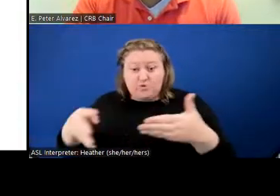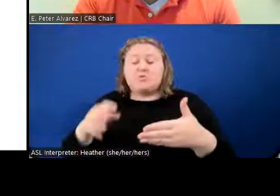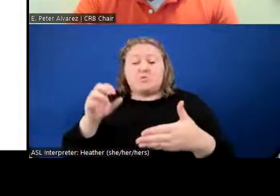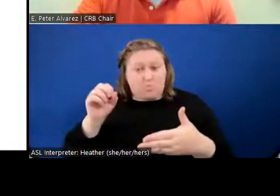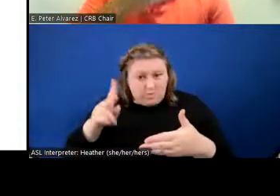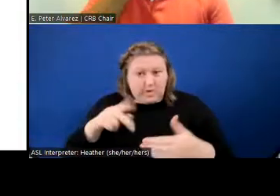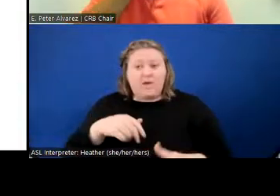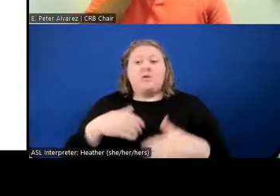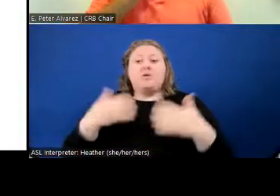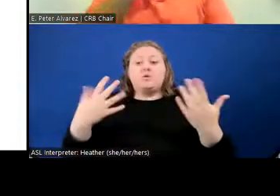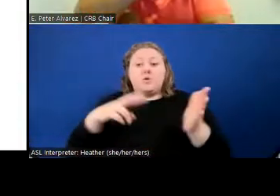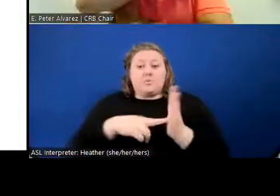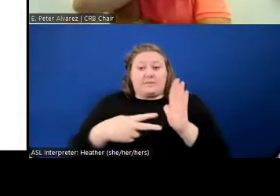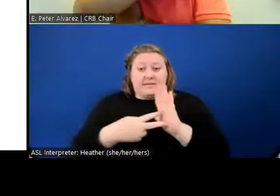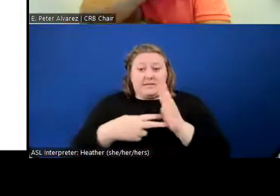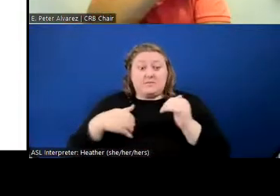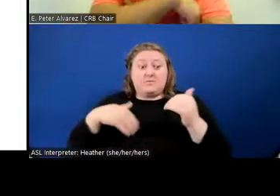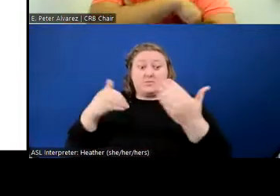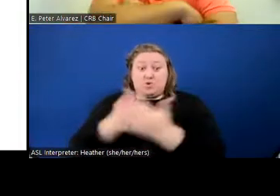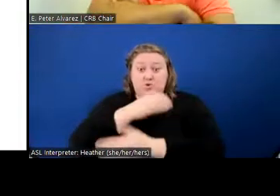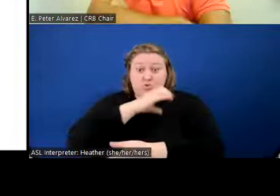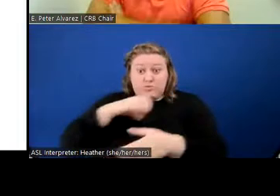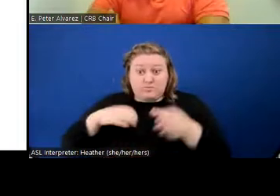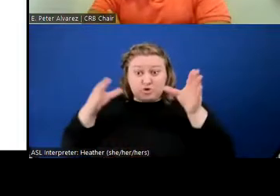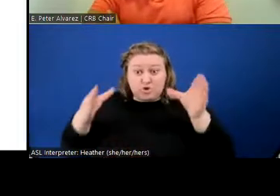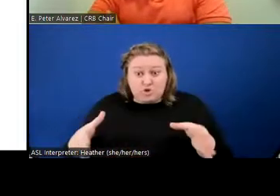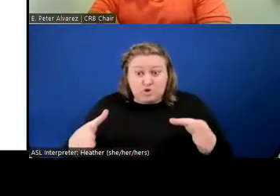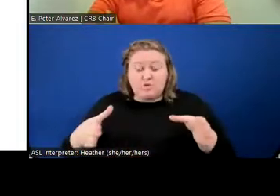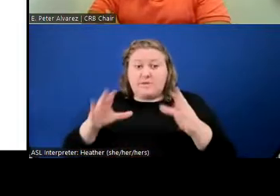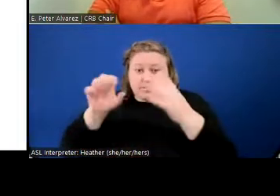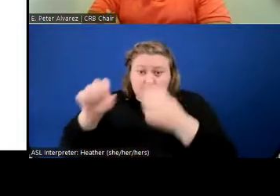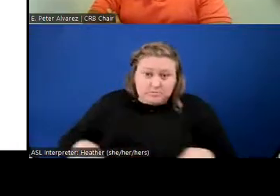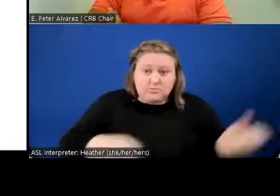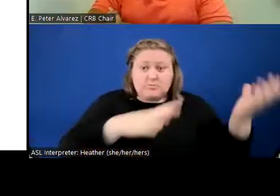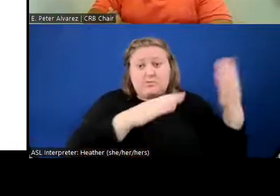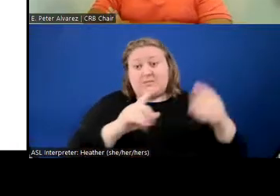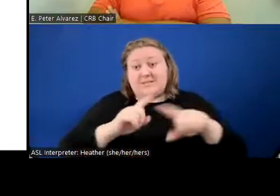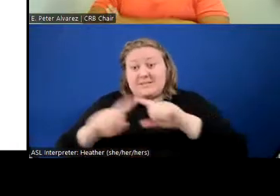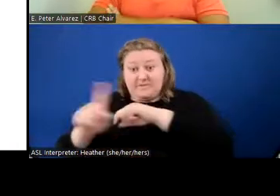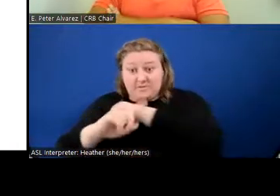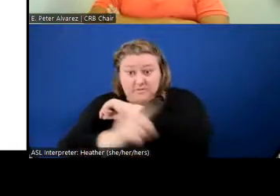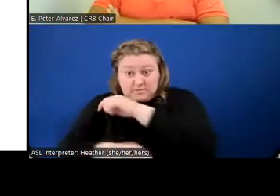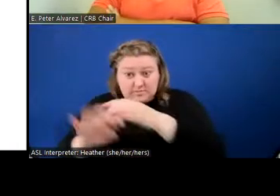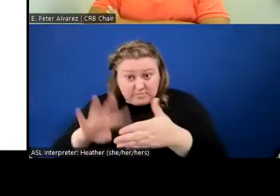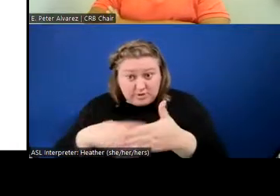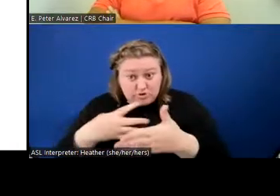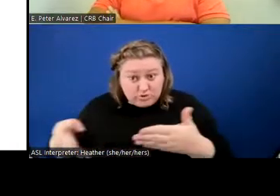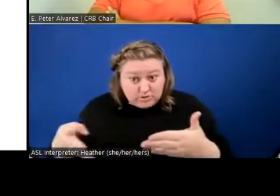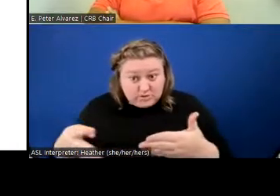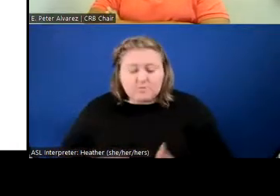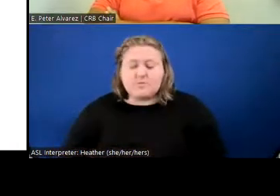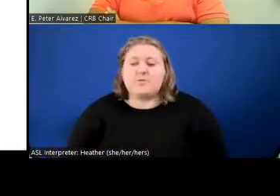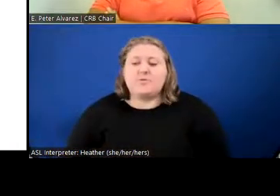and purposes, if we got a new commissioner, there would be a different discipline matrix. So there is just not